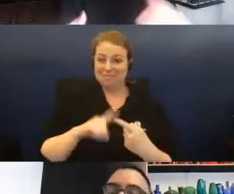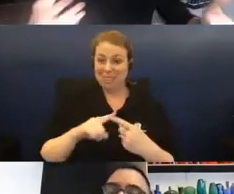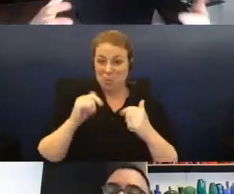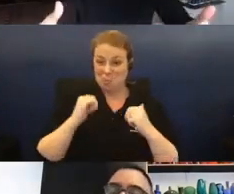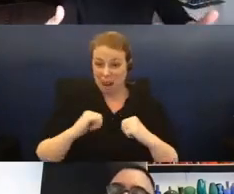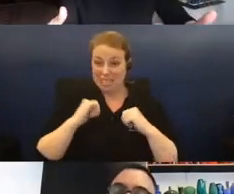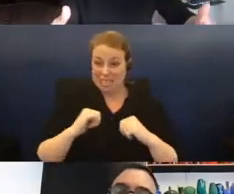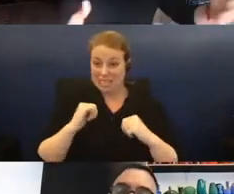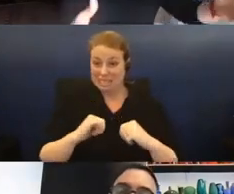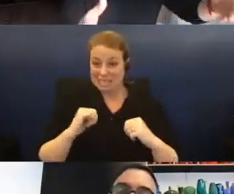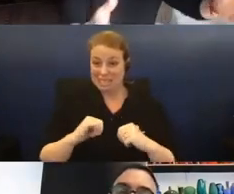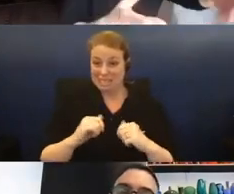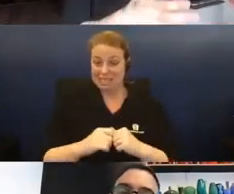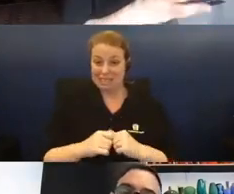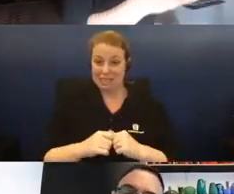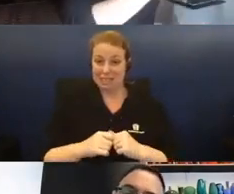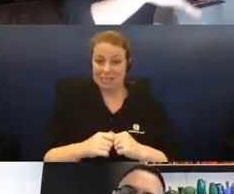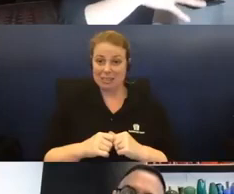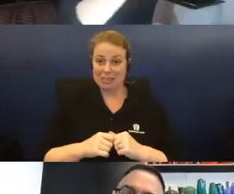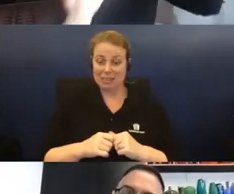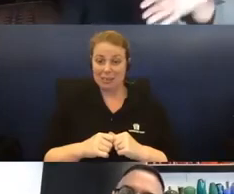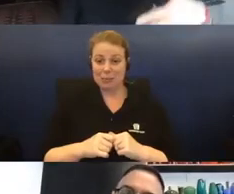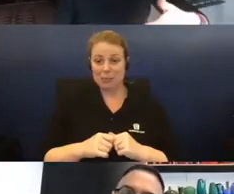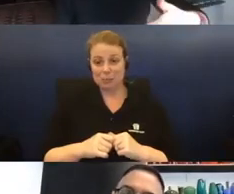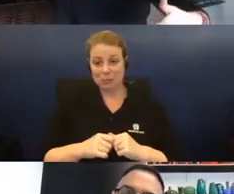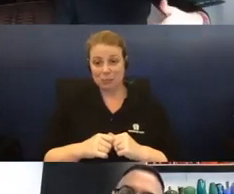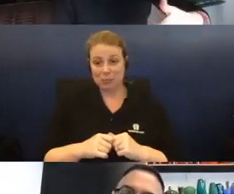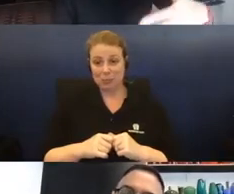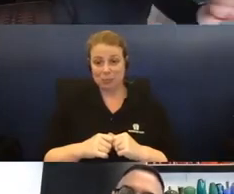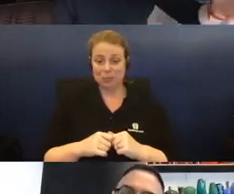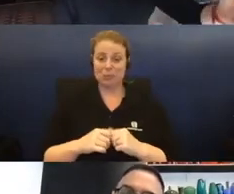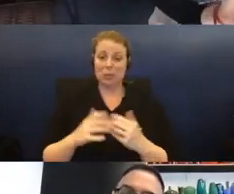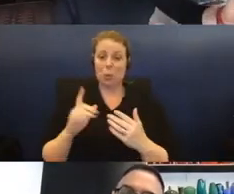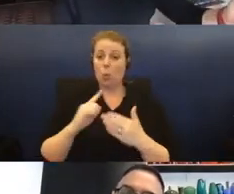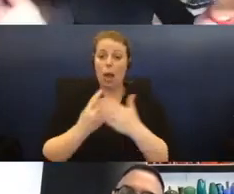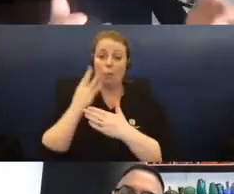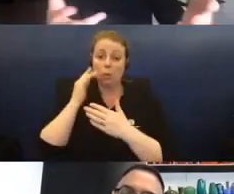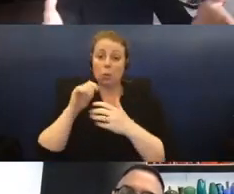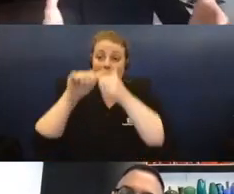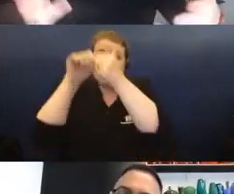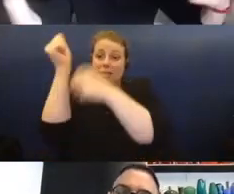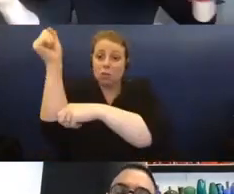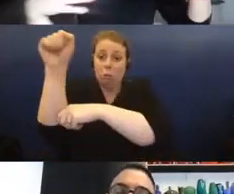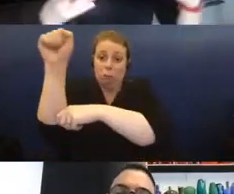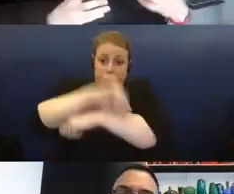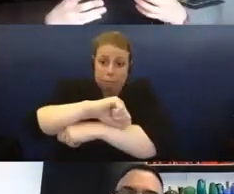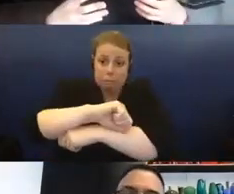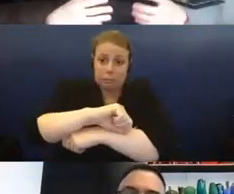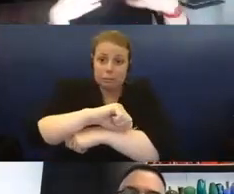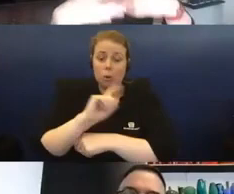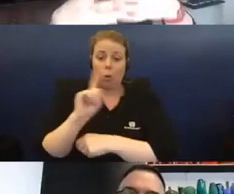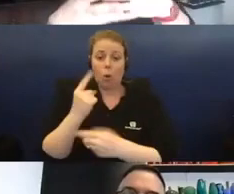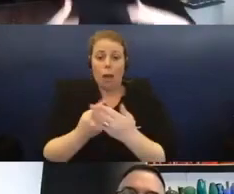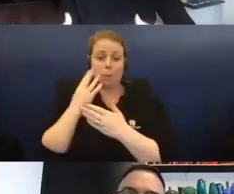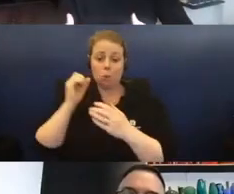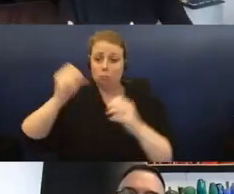what happens if the monuments are fallen off the pedestal, what happens if they are like piled up, what, what, what, what,